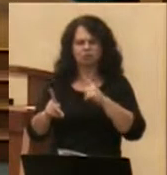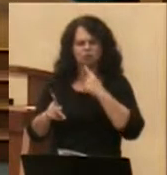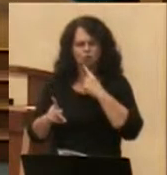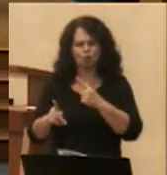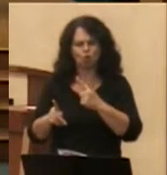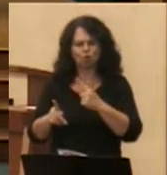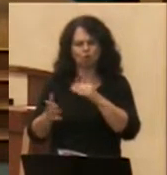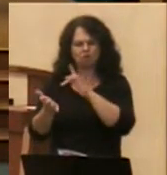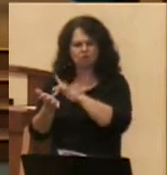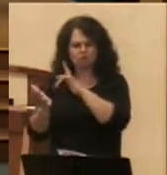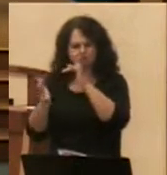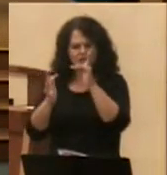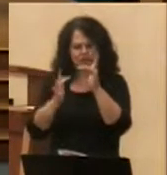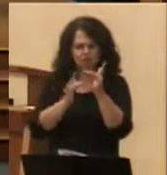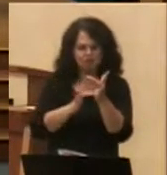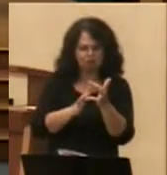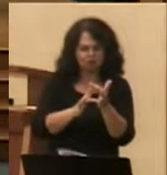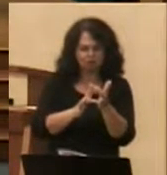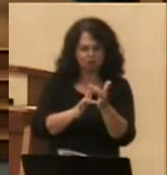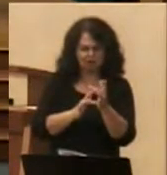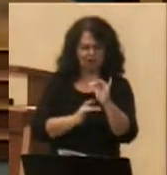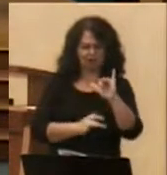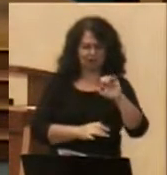shoots, the branches?